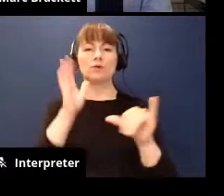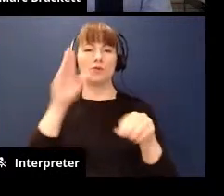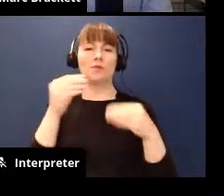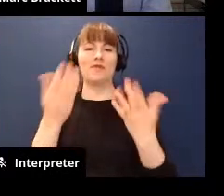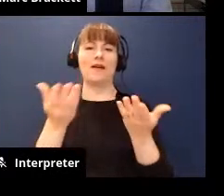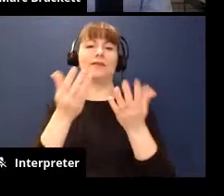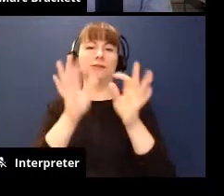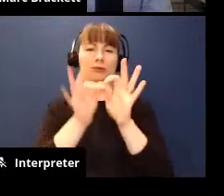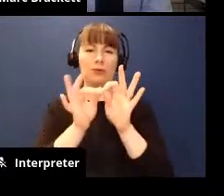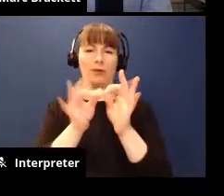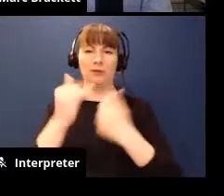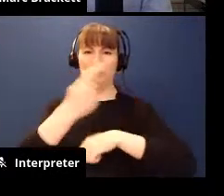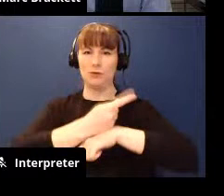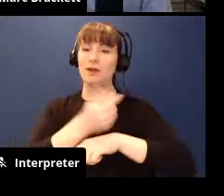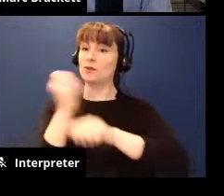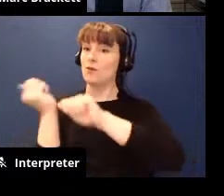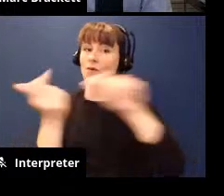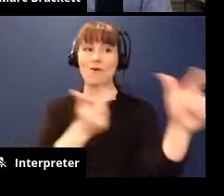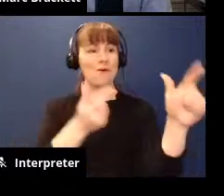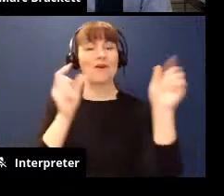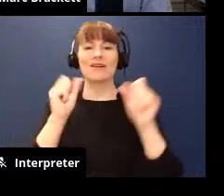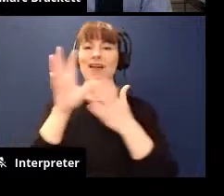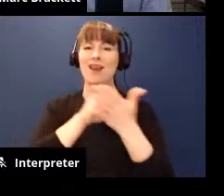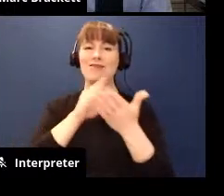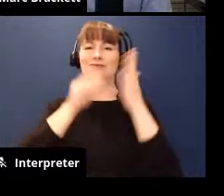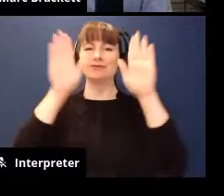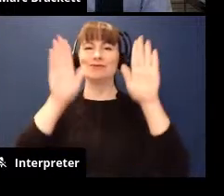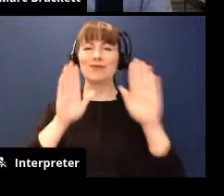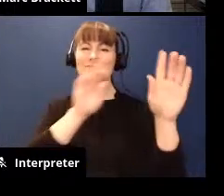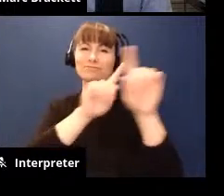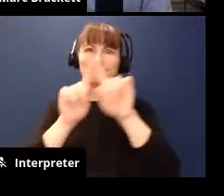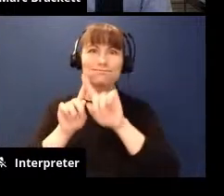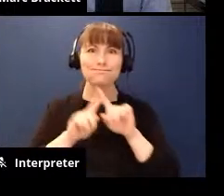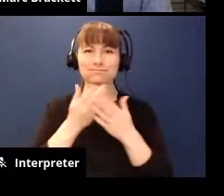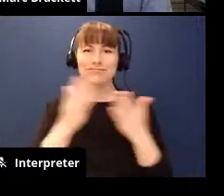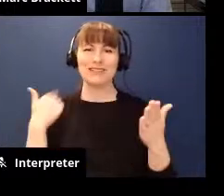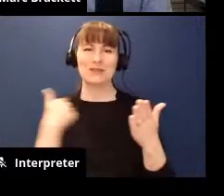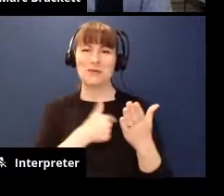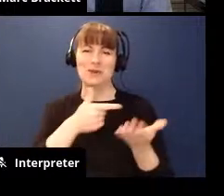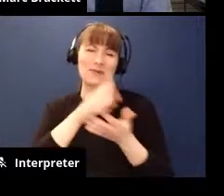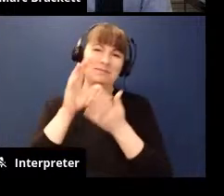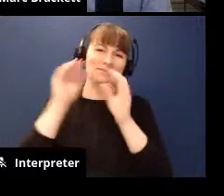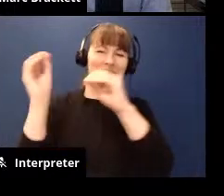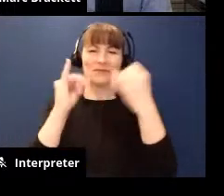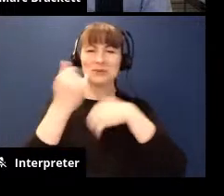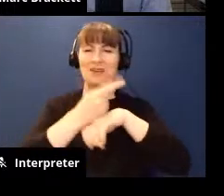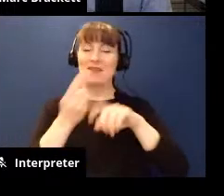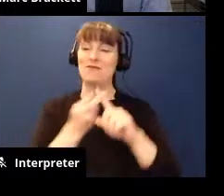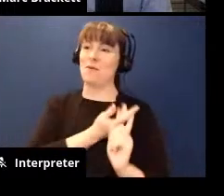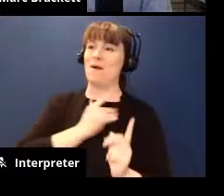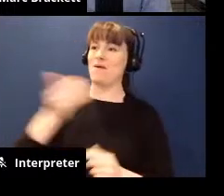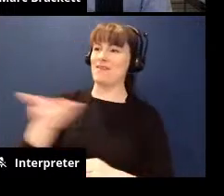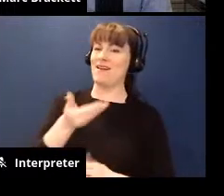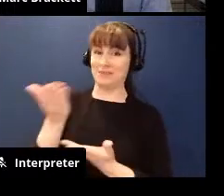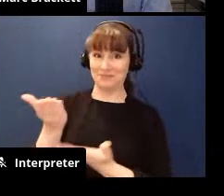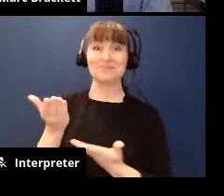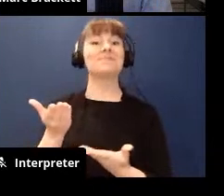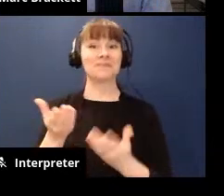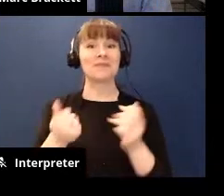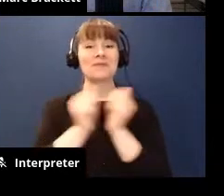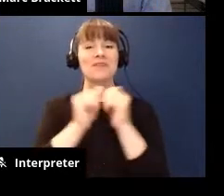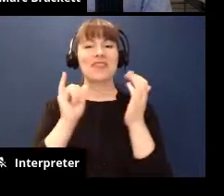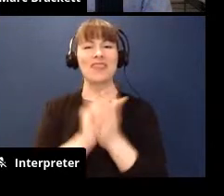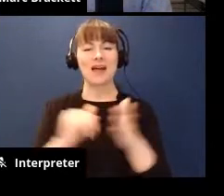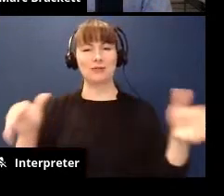so everyone can learn all of the great wisdom that we're about to hear from our guests so with that I'll